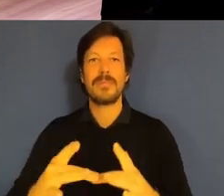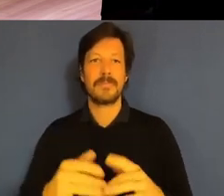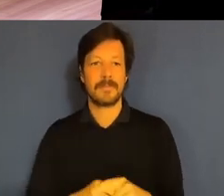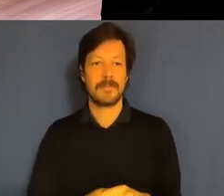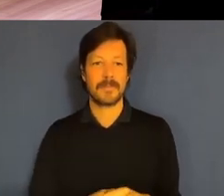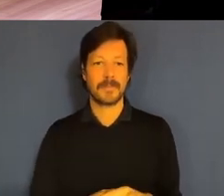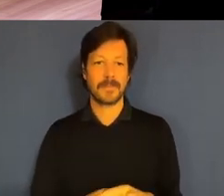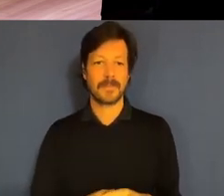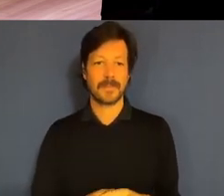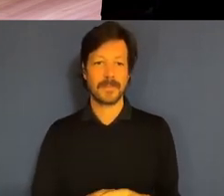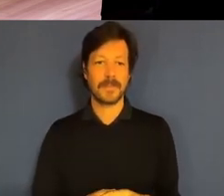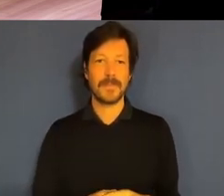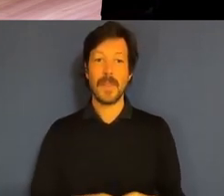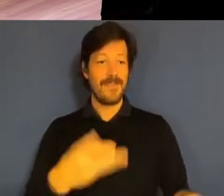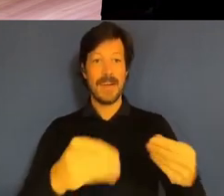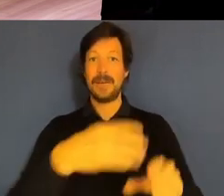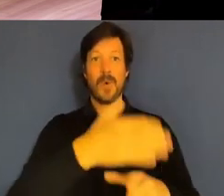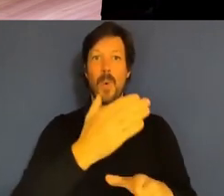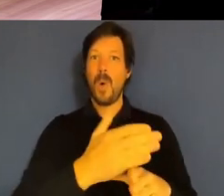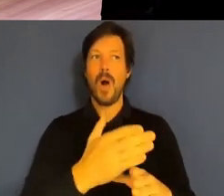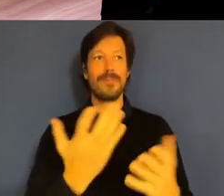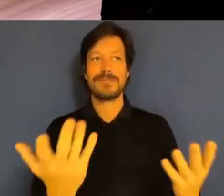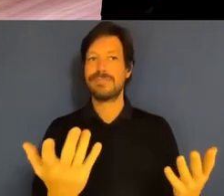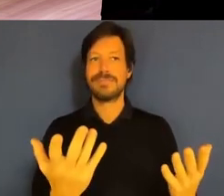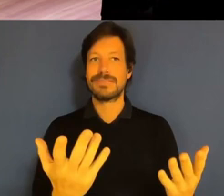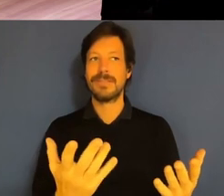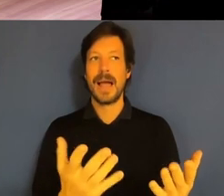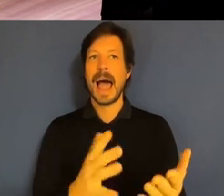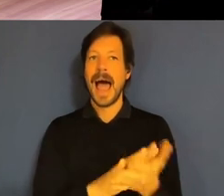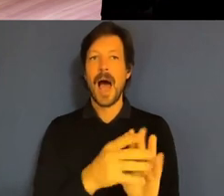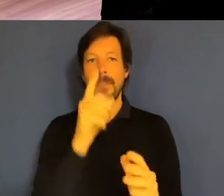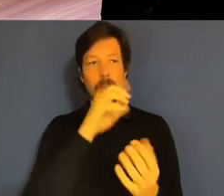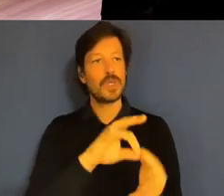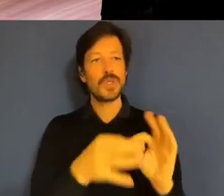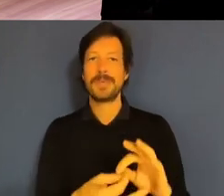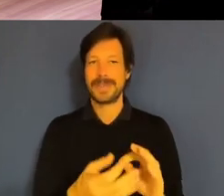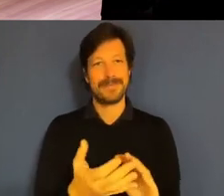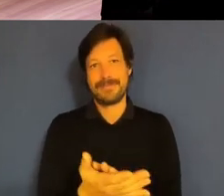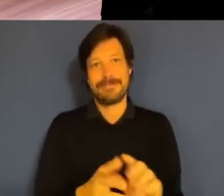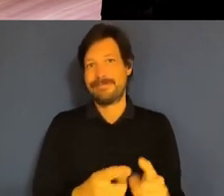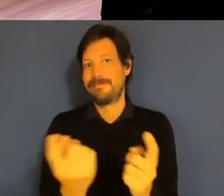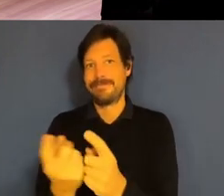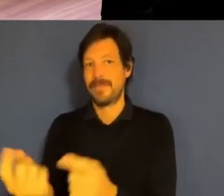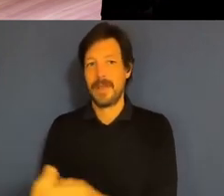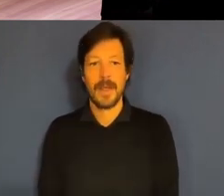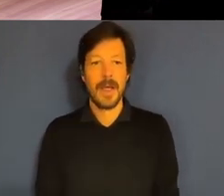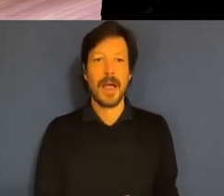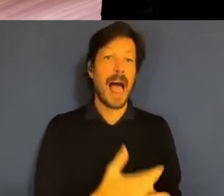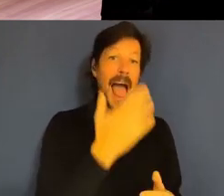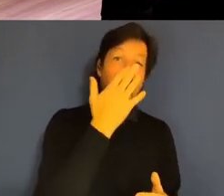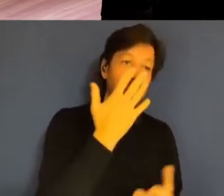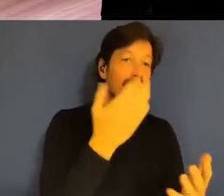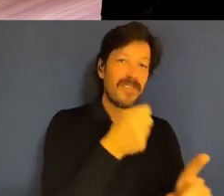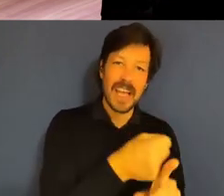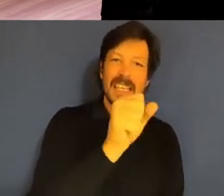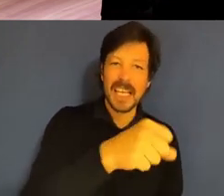because that flexible work means different things to different people, obviously, and partly that's about age and where you are in your life and your career, but there's more to